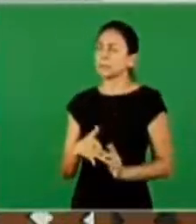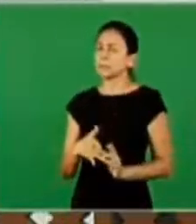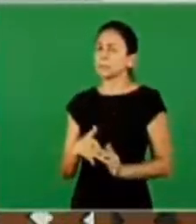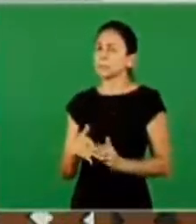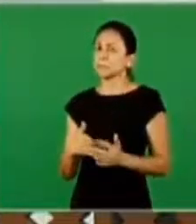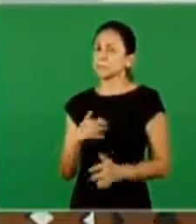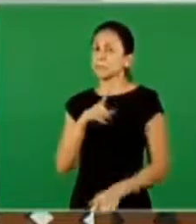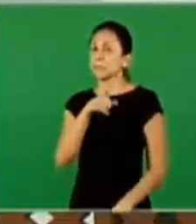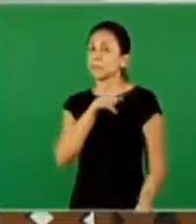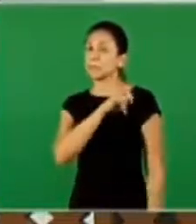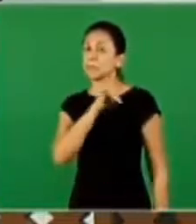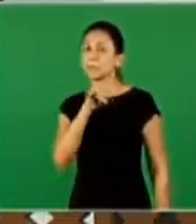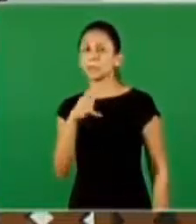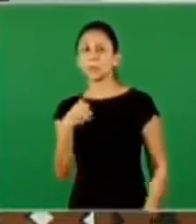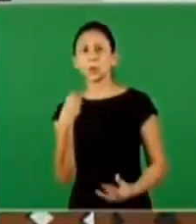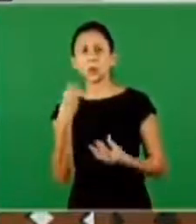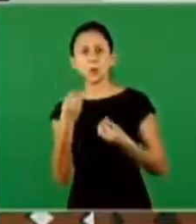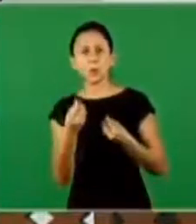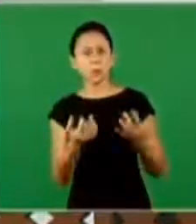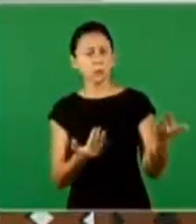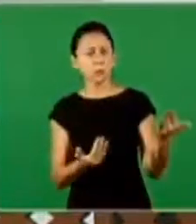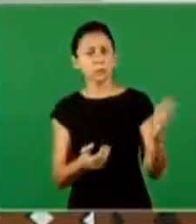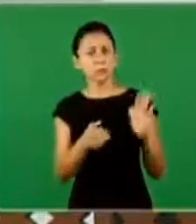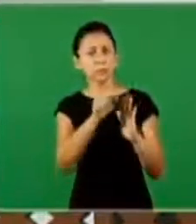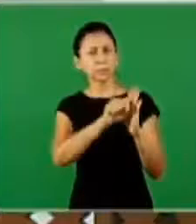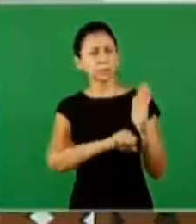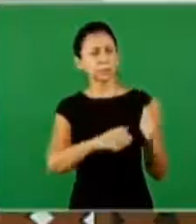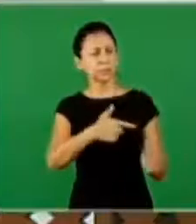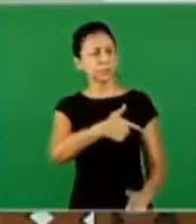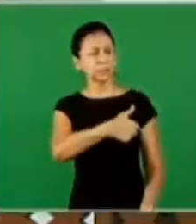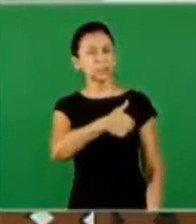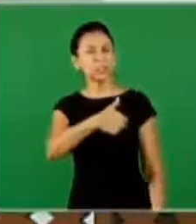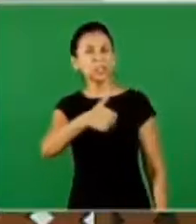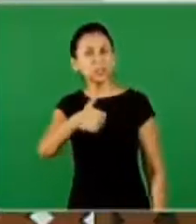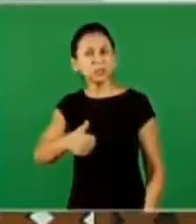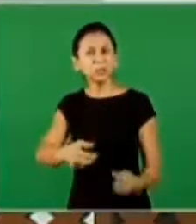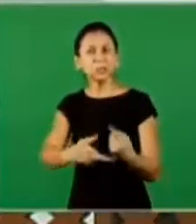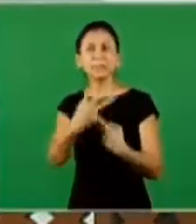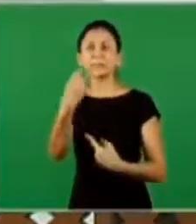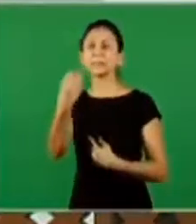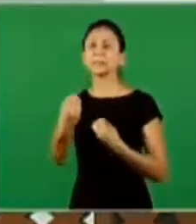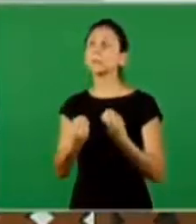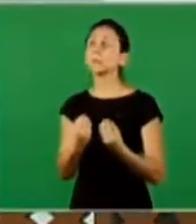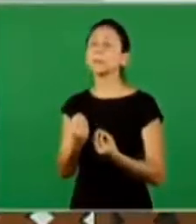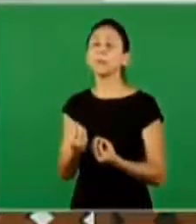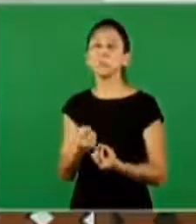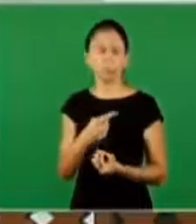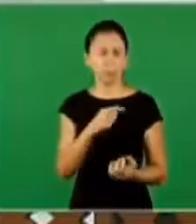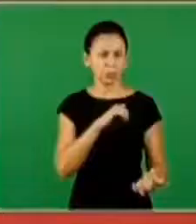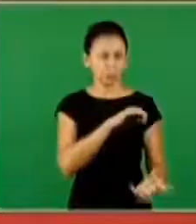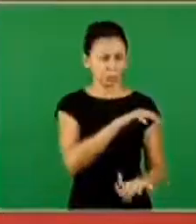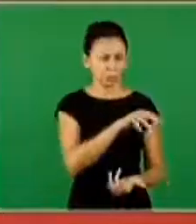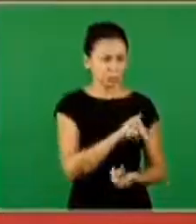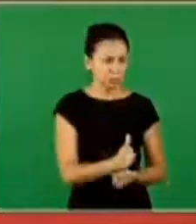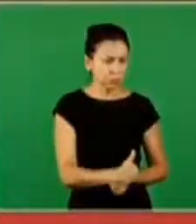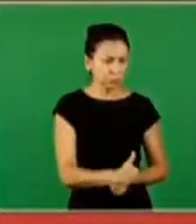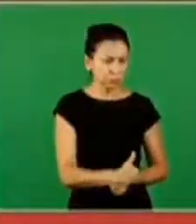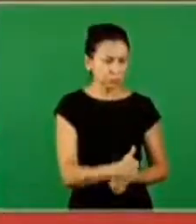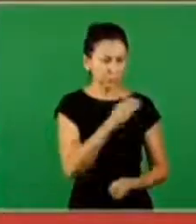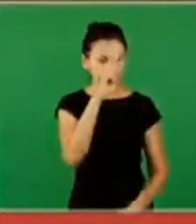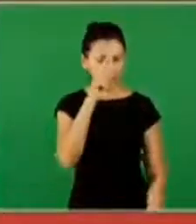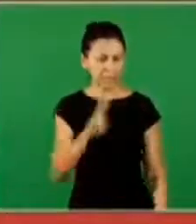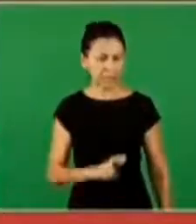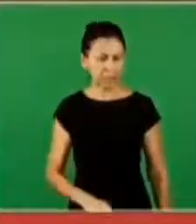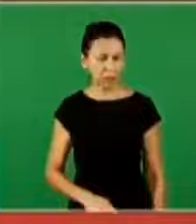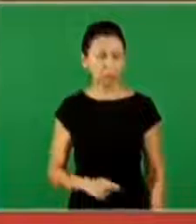how the youth in the 21st century how did they overcome how did they overcome the